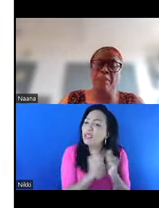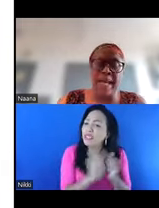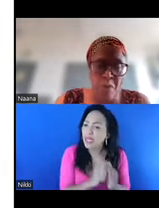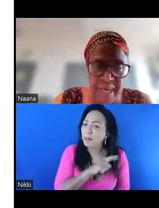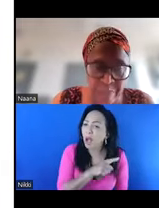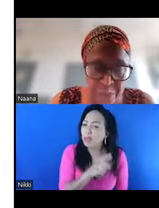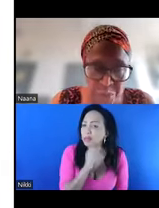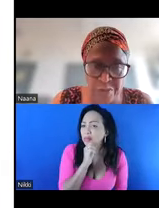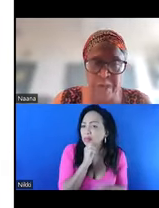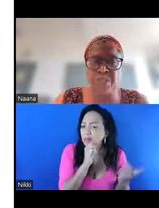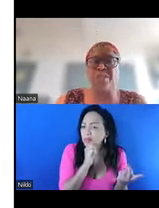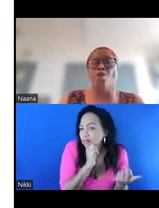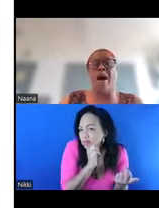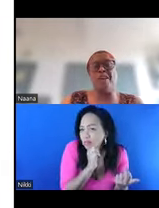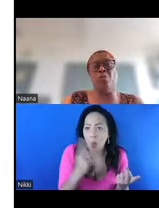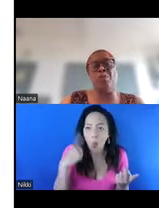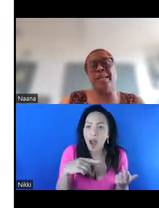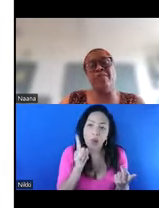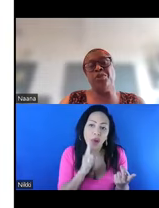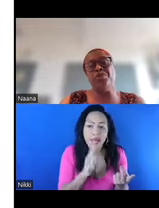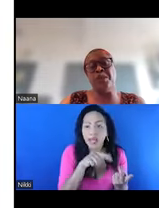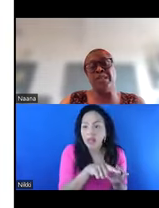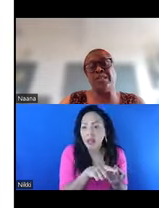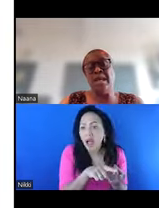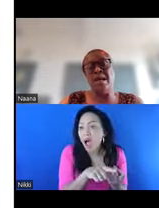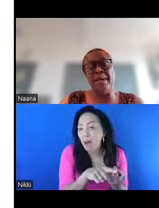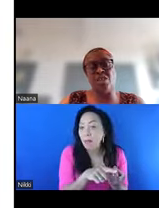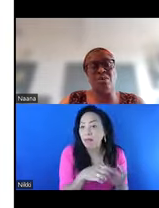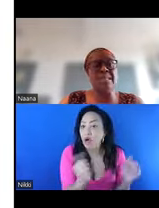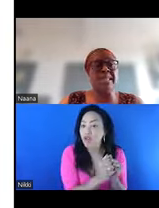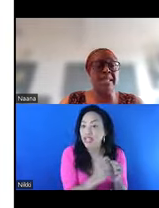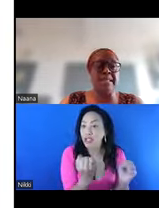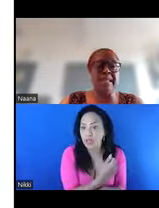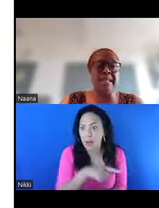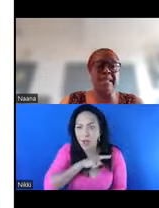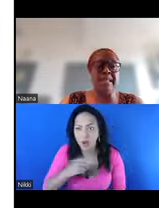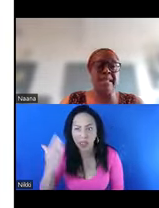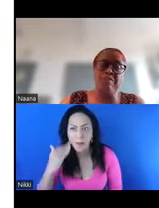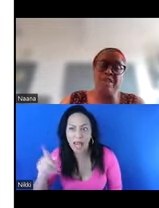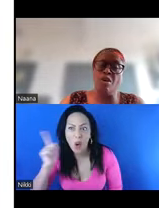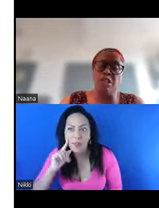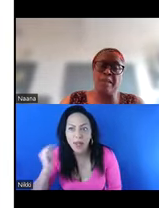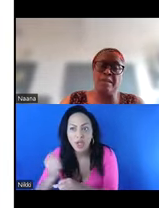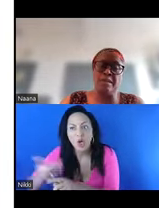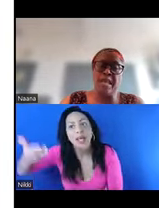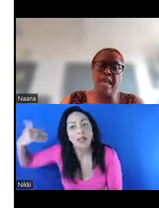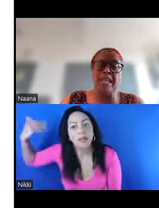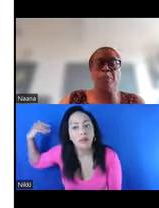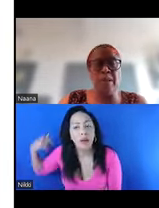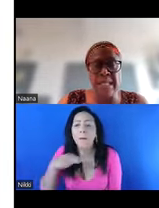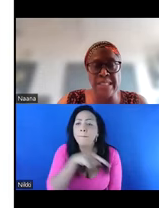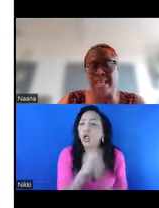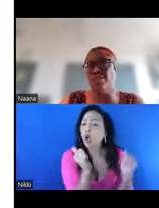that Black women have been doing for ages or African women have been doing for ages. But it's consent. It's done in private hospitals.